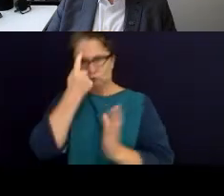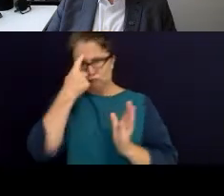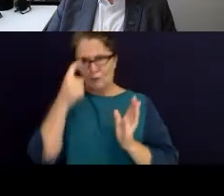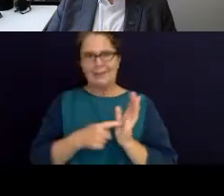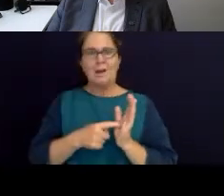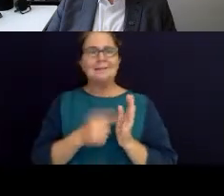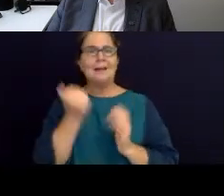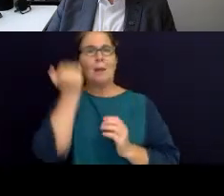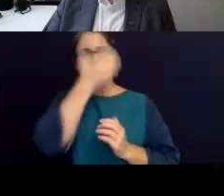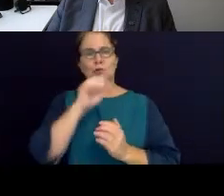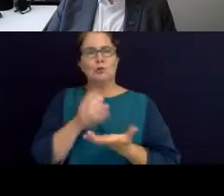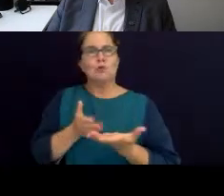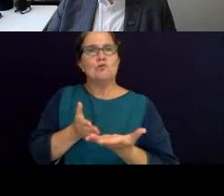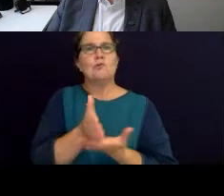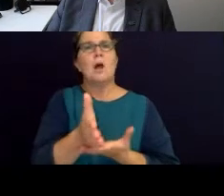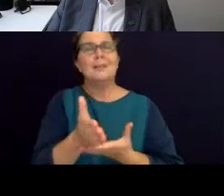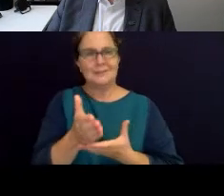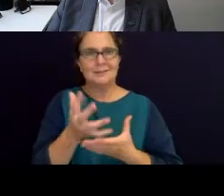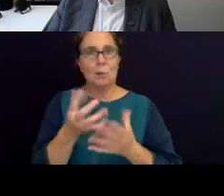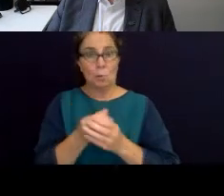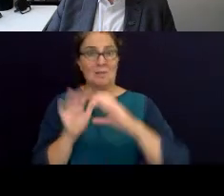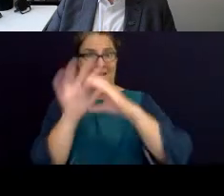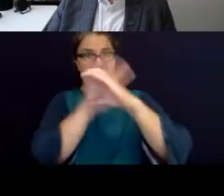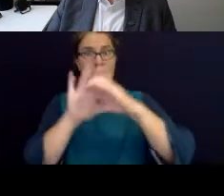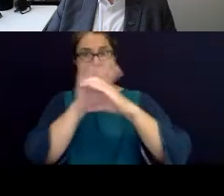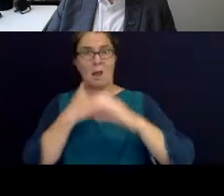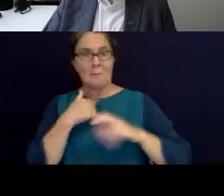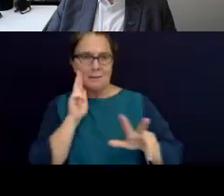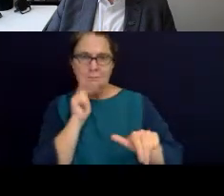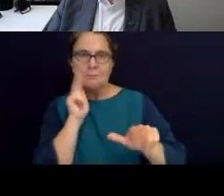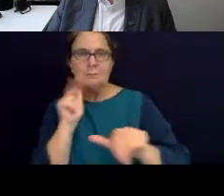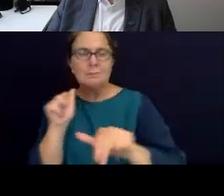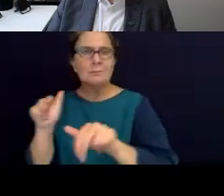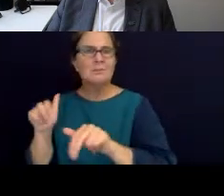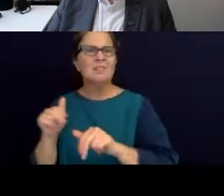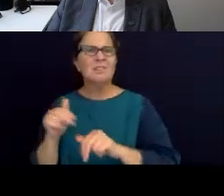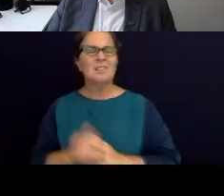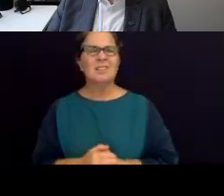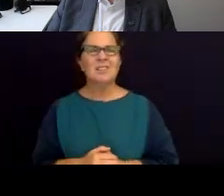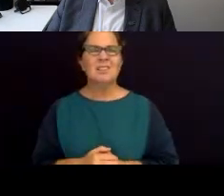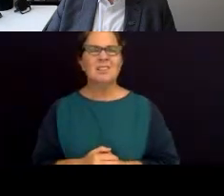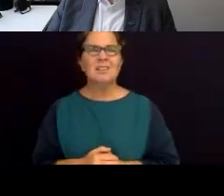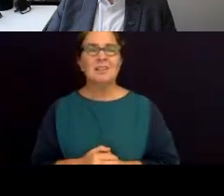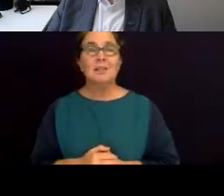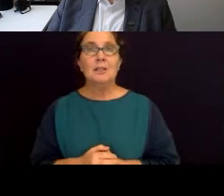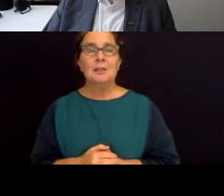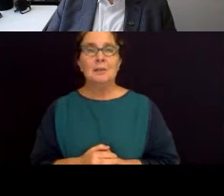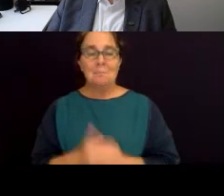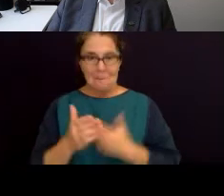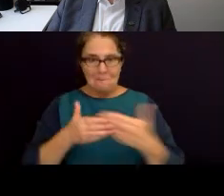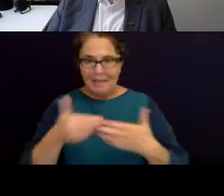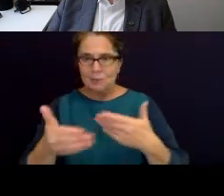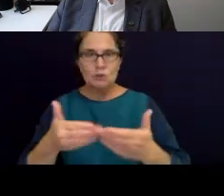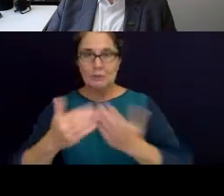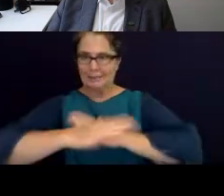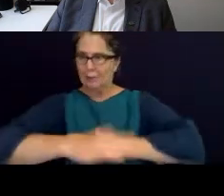here to, particularly with the Jar Jar Rung in the area that I've been managing, around wanting to manage country. And then the